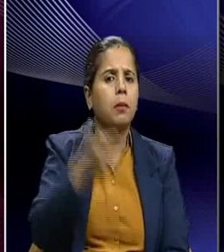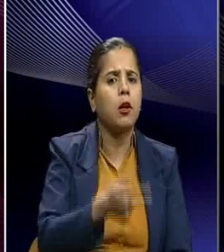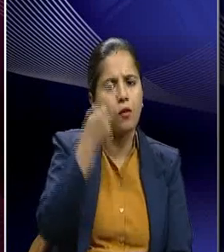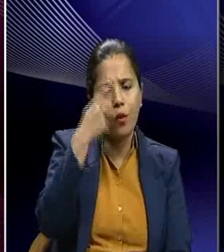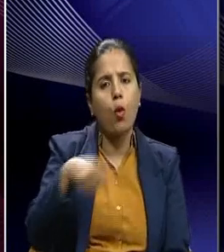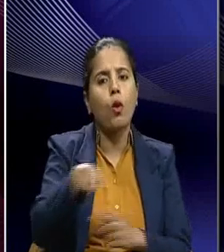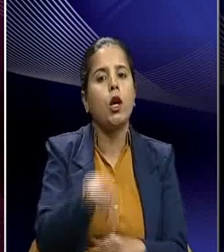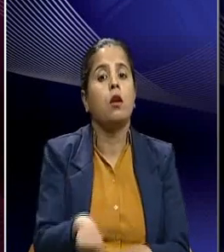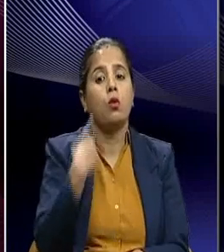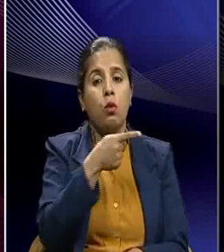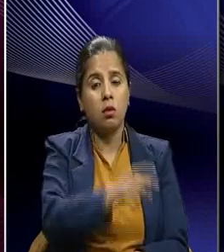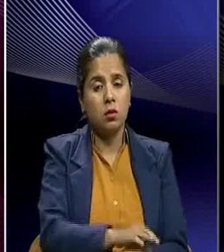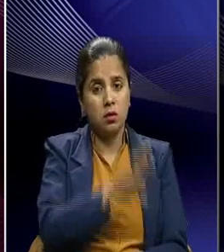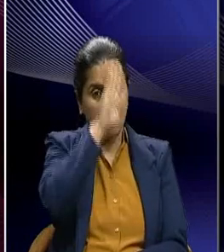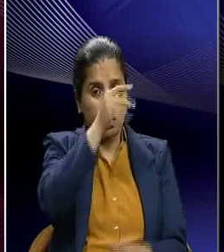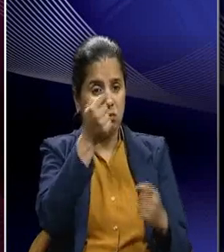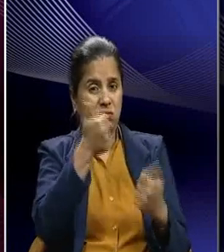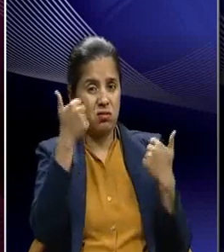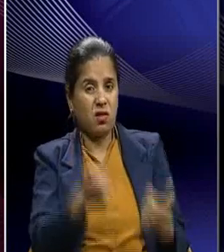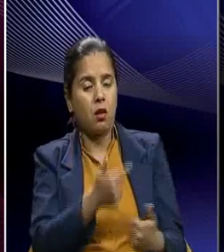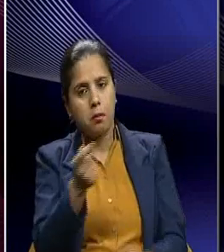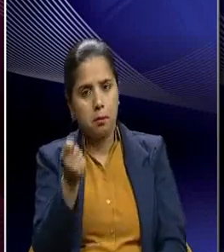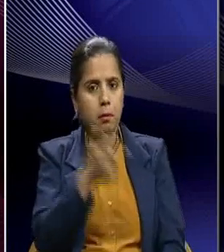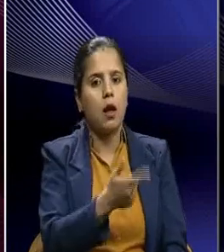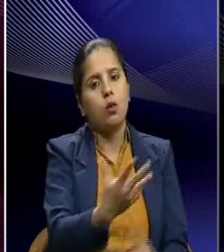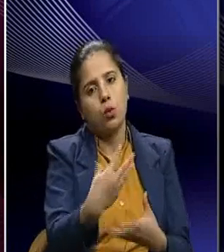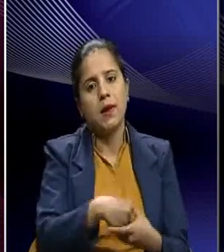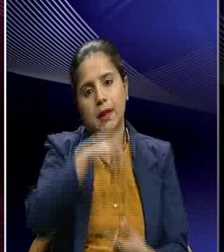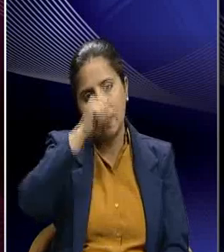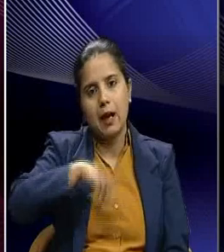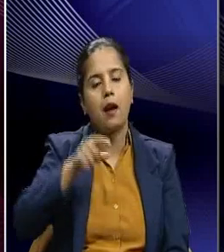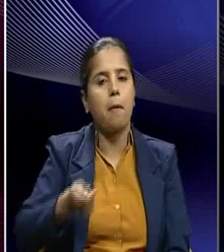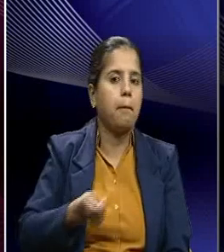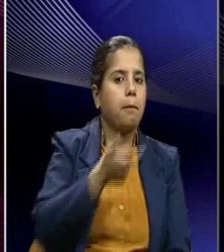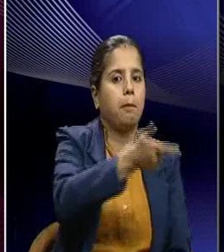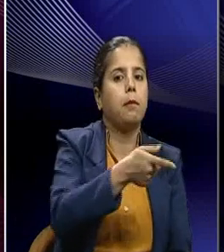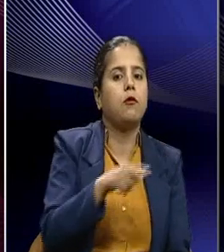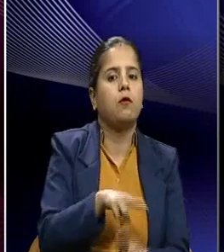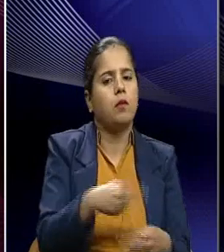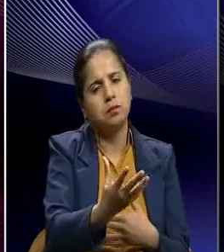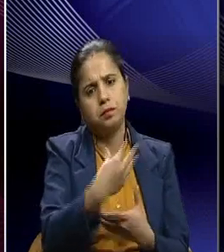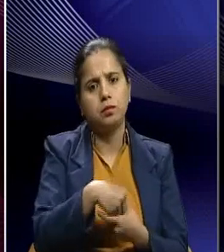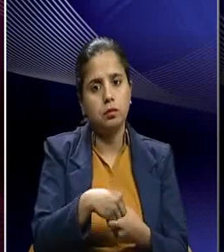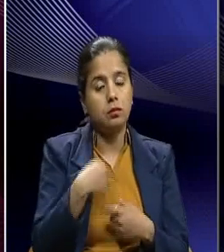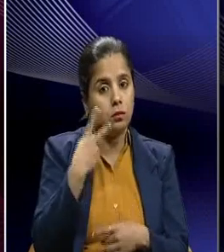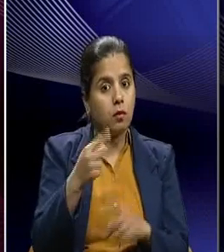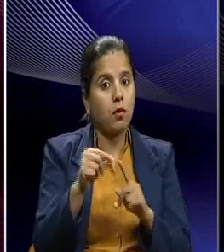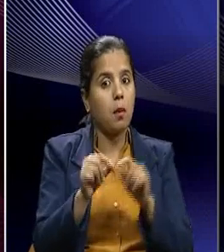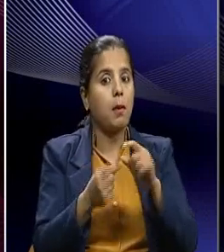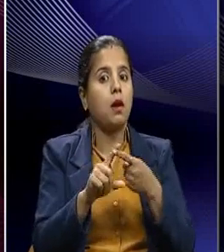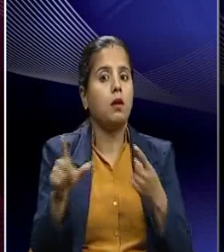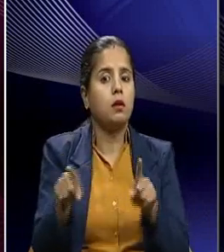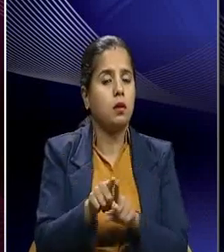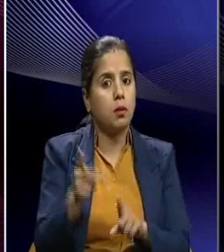made to the royal families for their agreement to merge with India. And we also see that how Patel was also